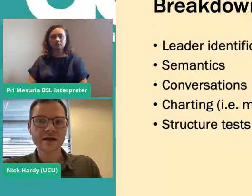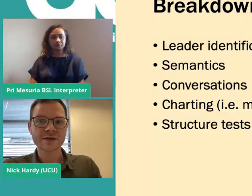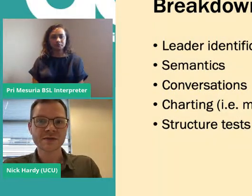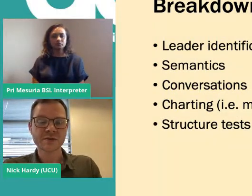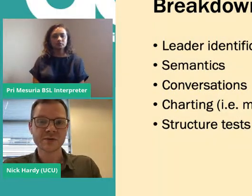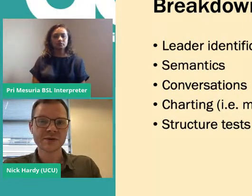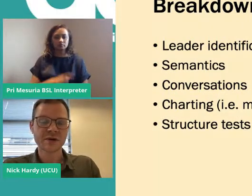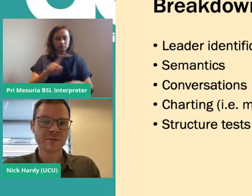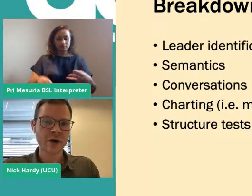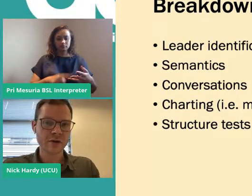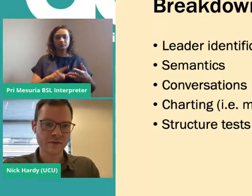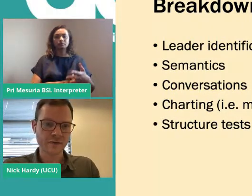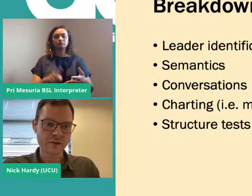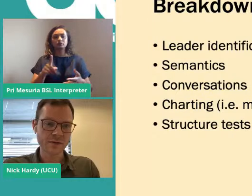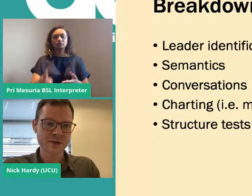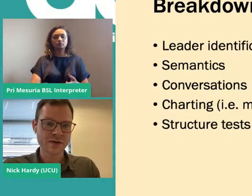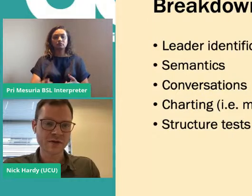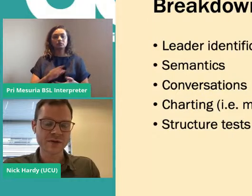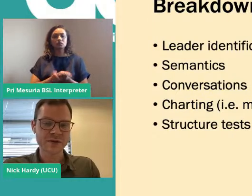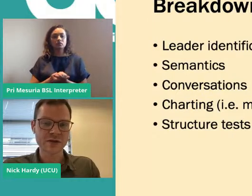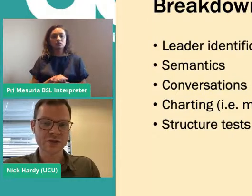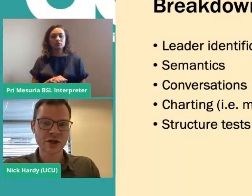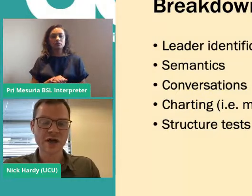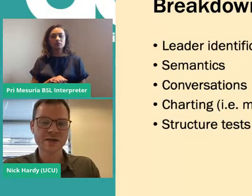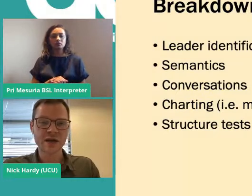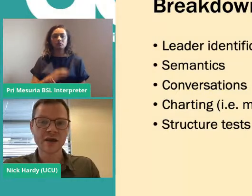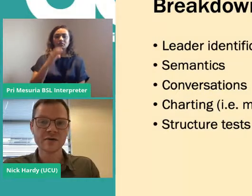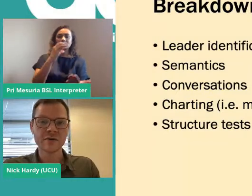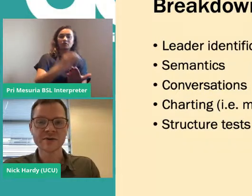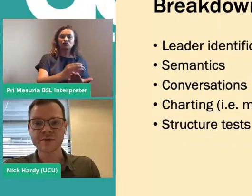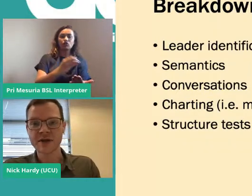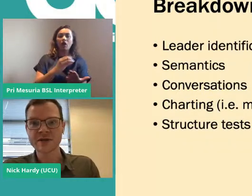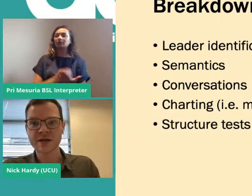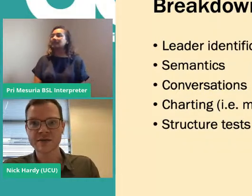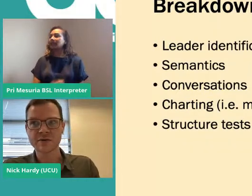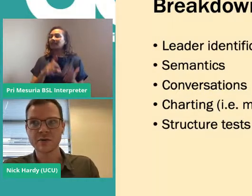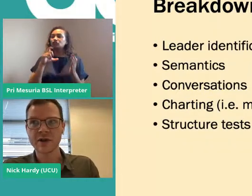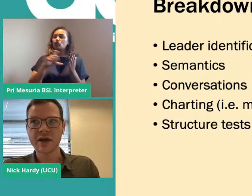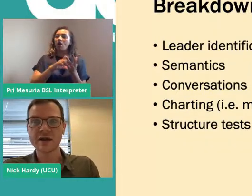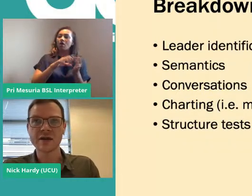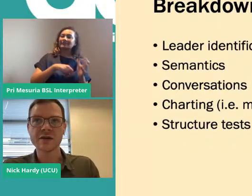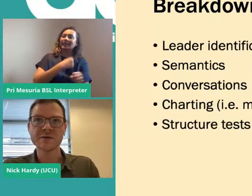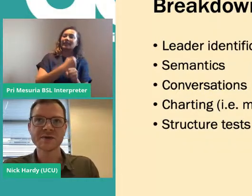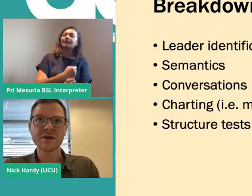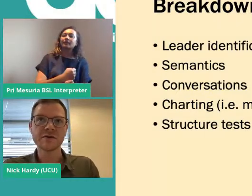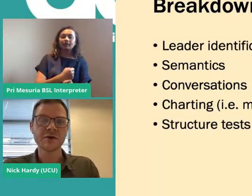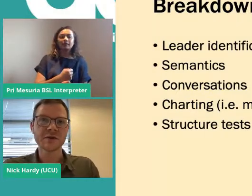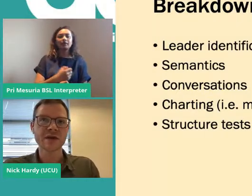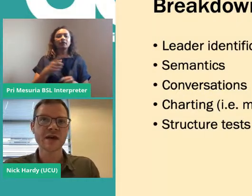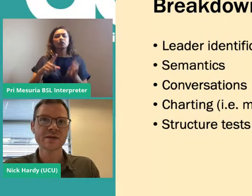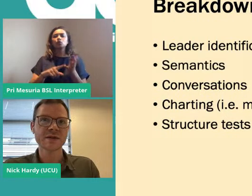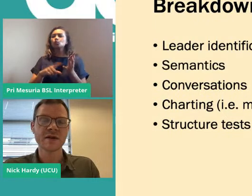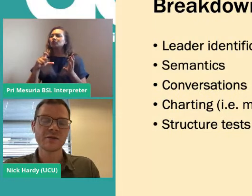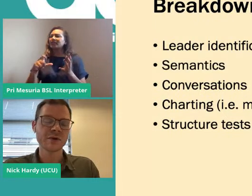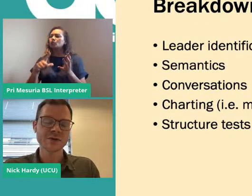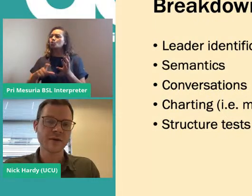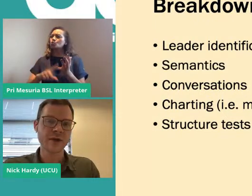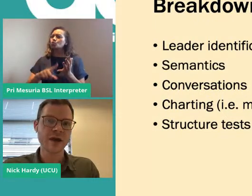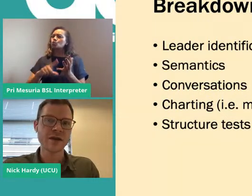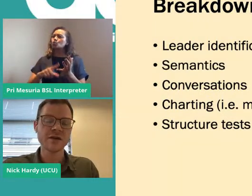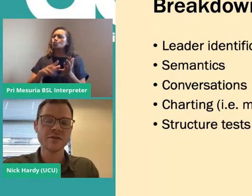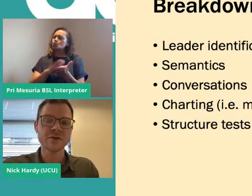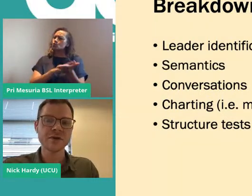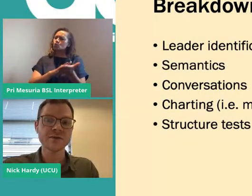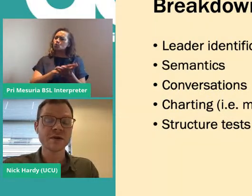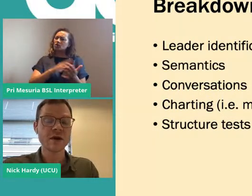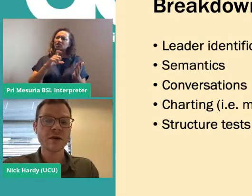Then there's also a component of the course that looks at charting, or as we tend to call it in a UCU context, don't know what